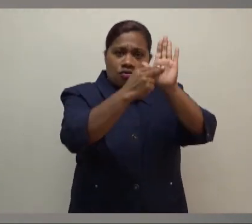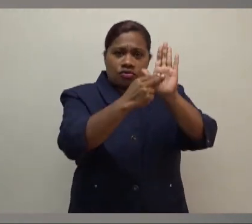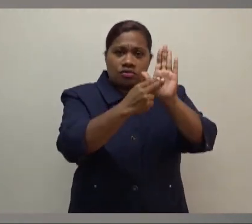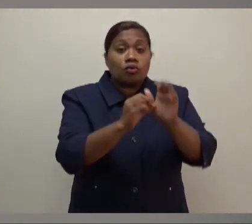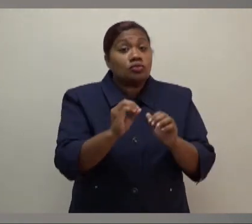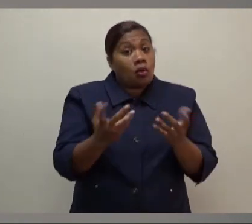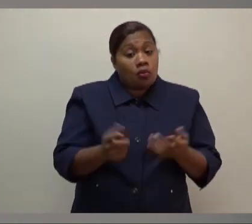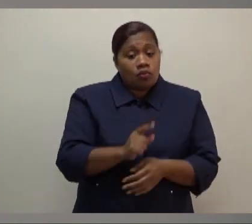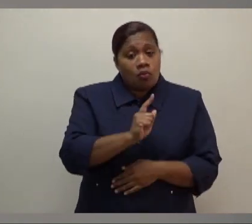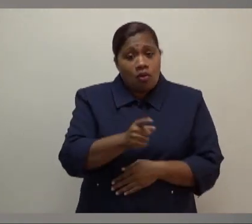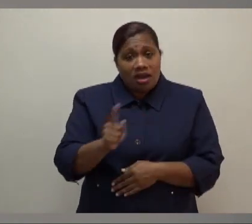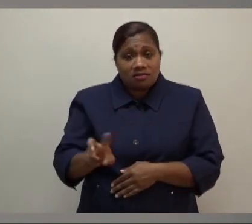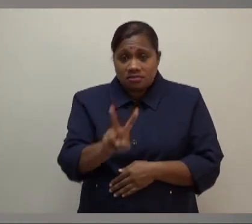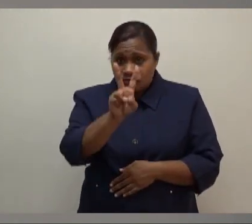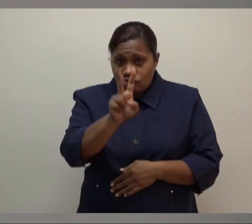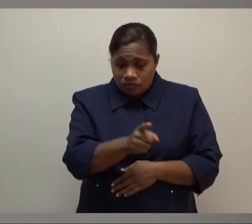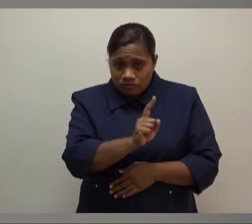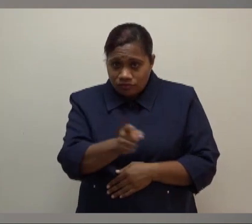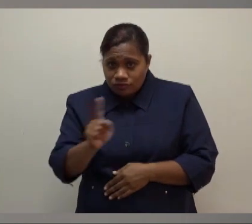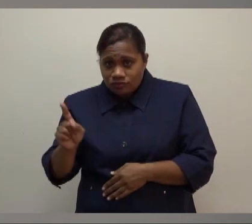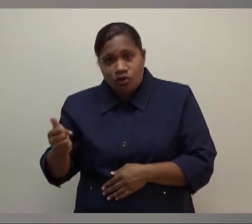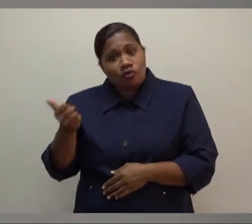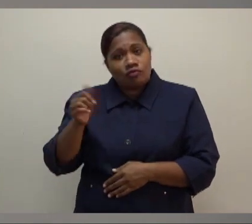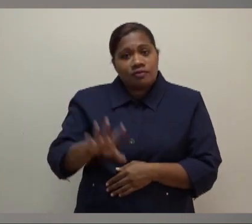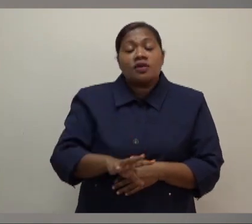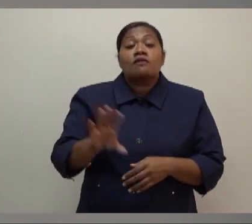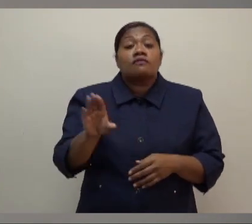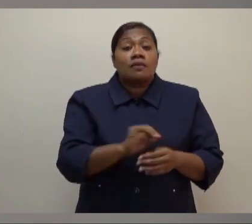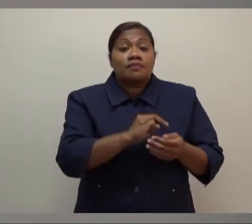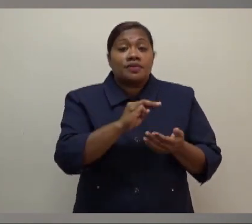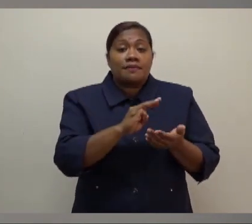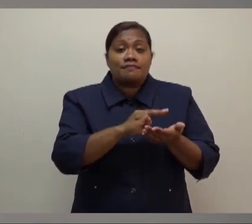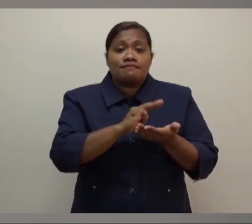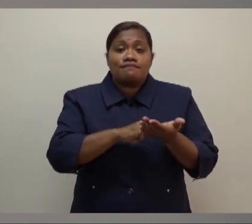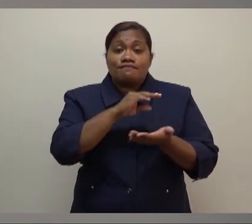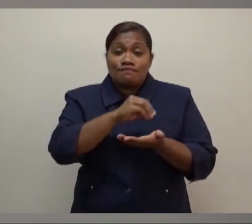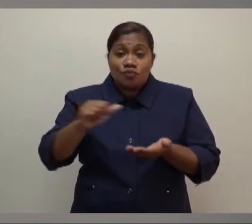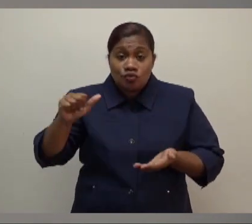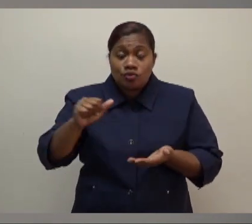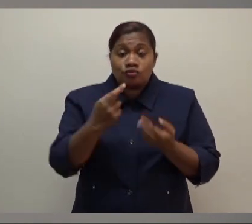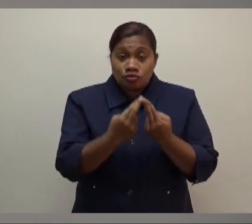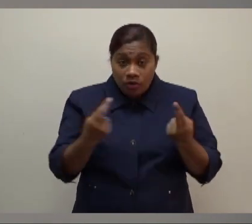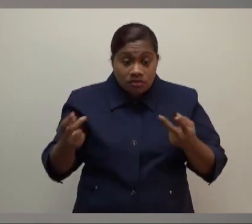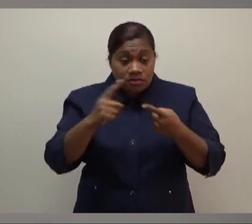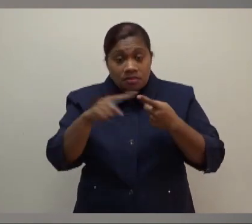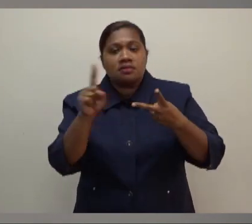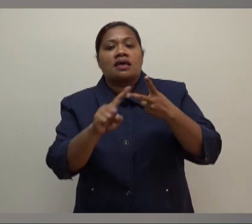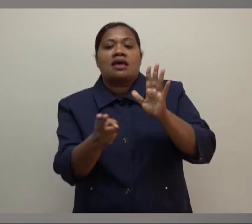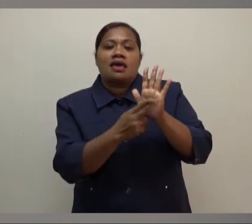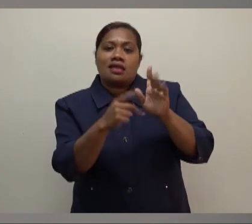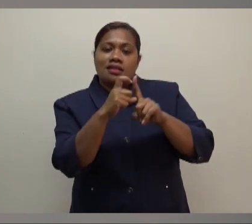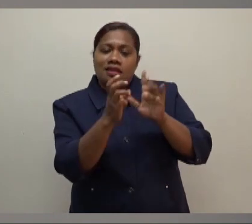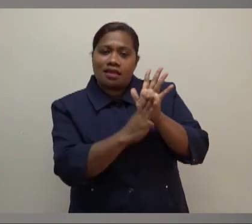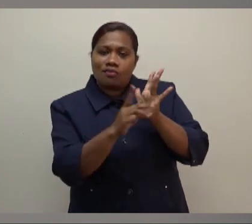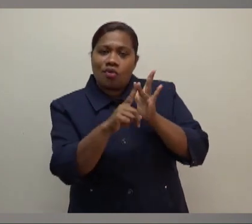as you know, the two warnings were given, one by the Lands and Mineral Resources and one also by the NDMO, you know,